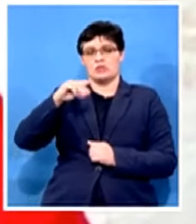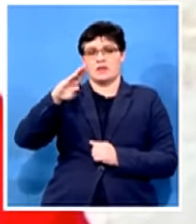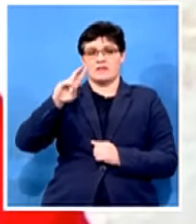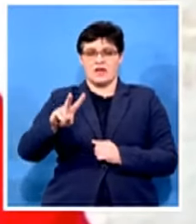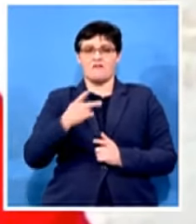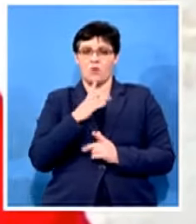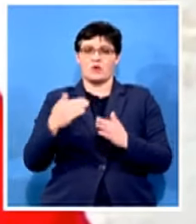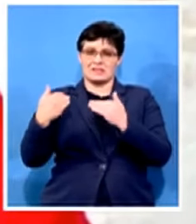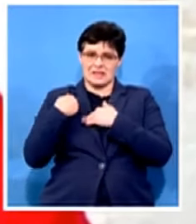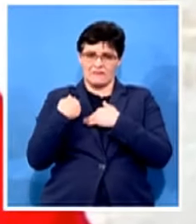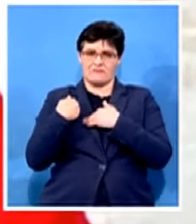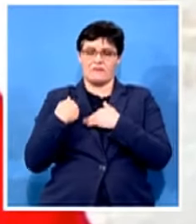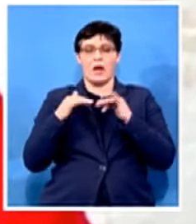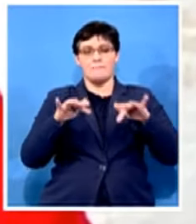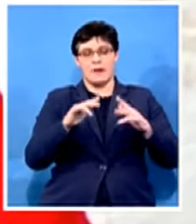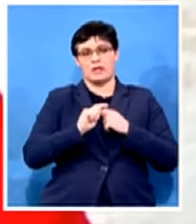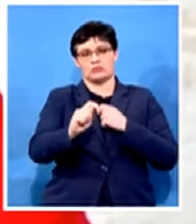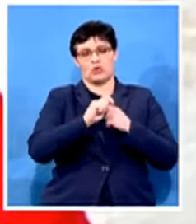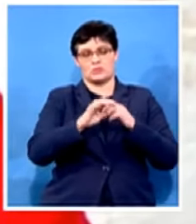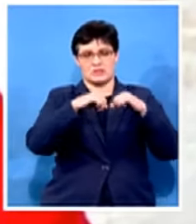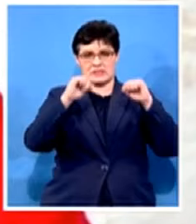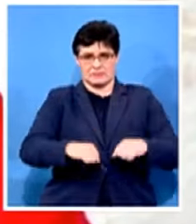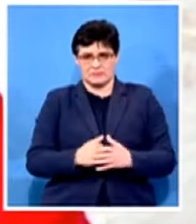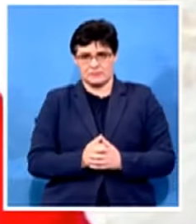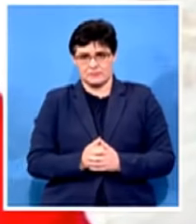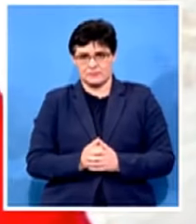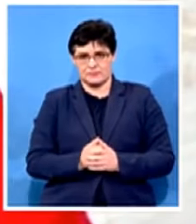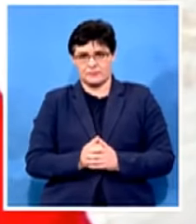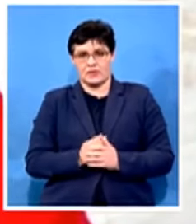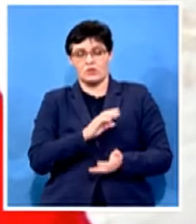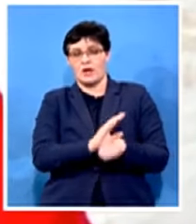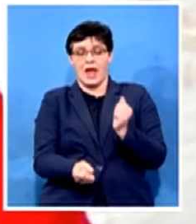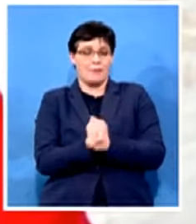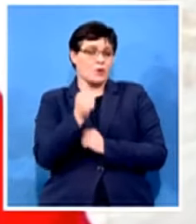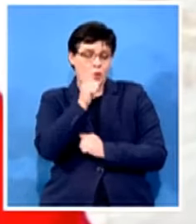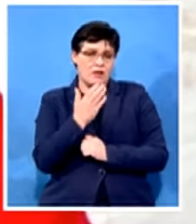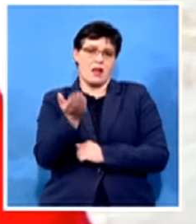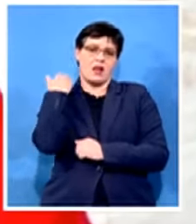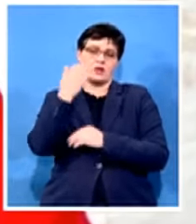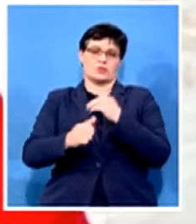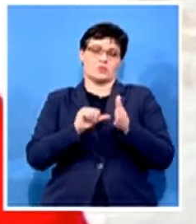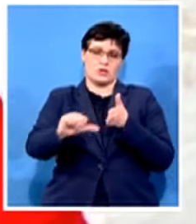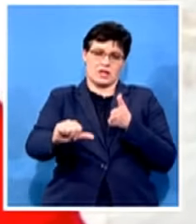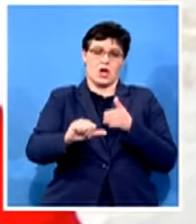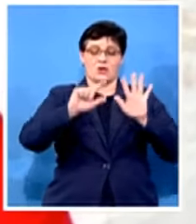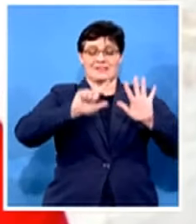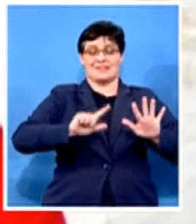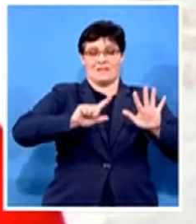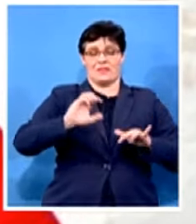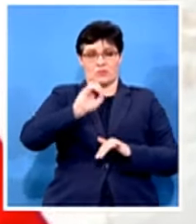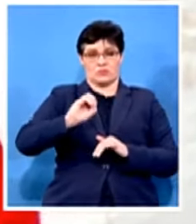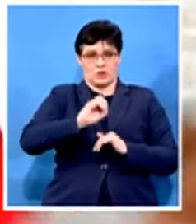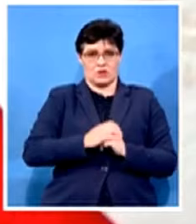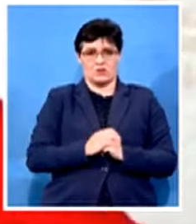only this happened last week on the 7th um we want to congratulate workers for making